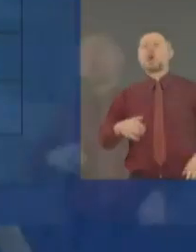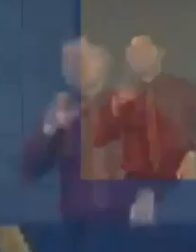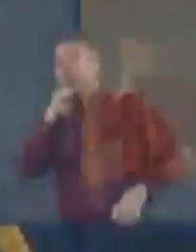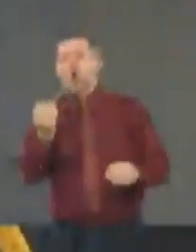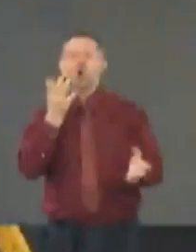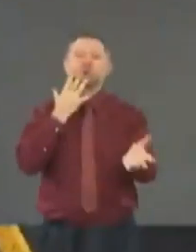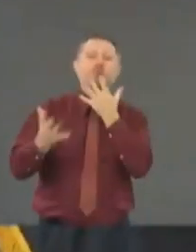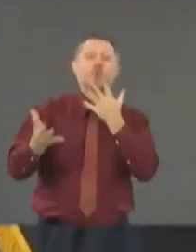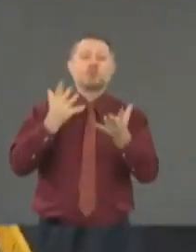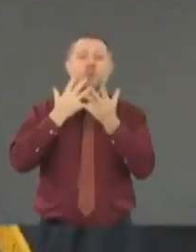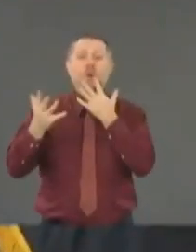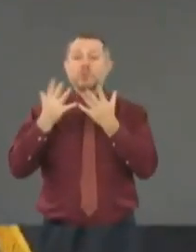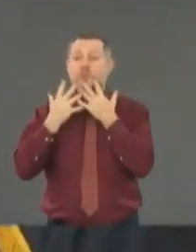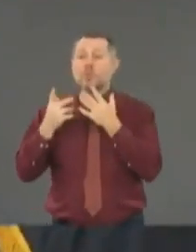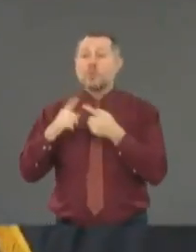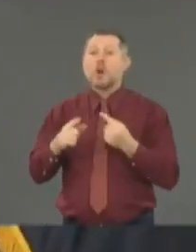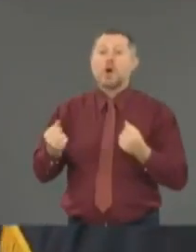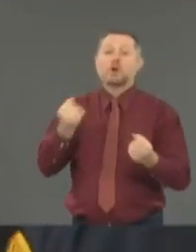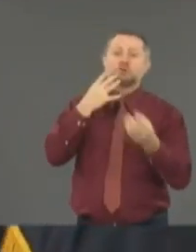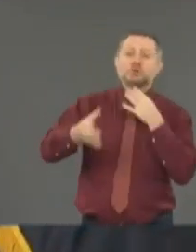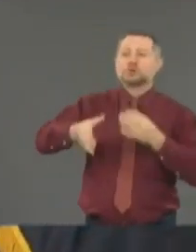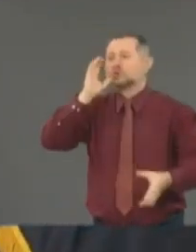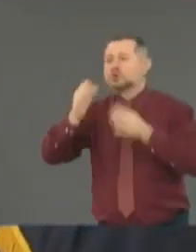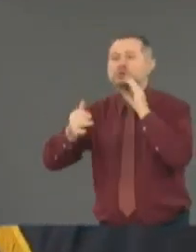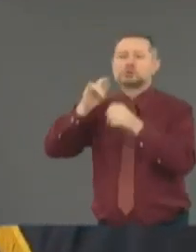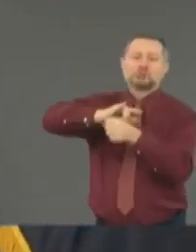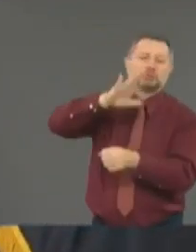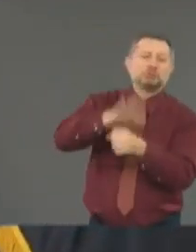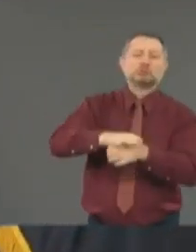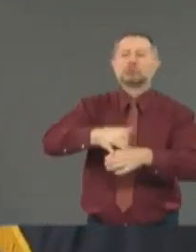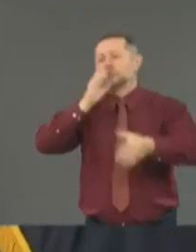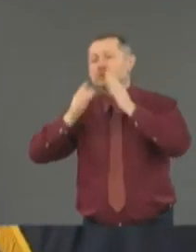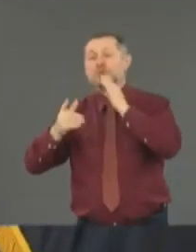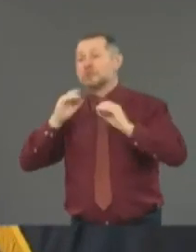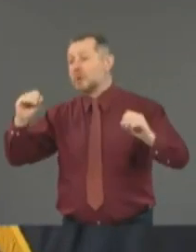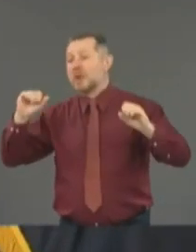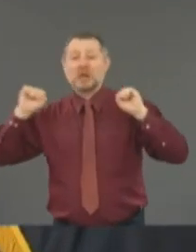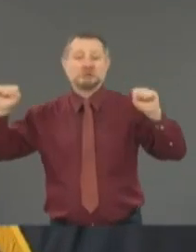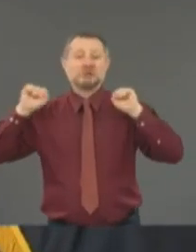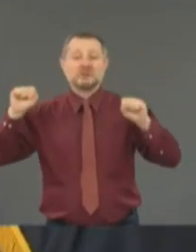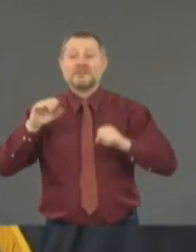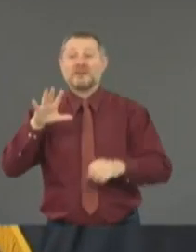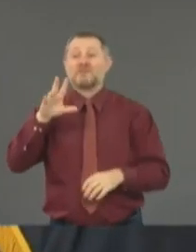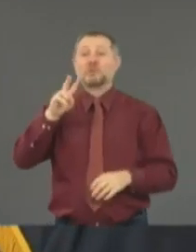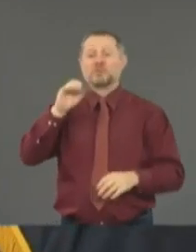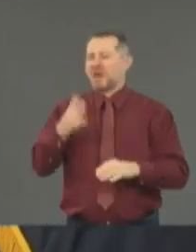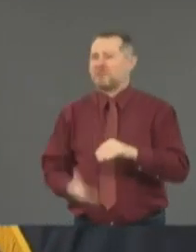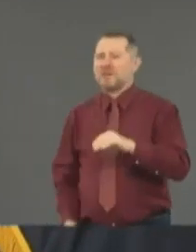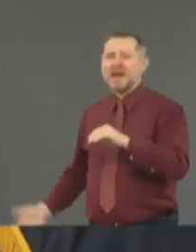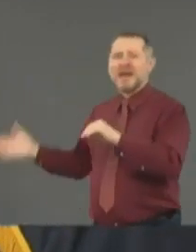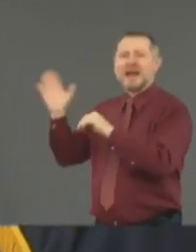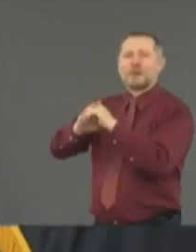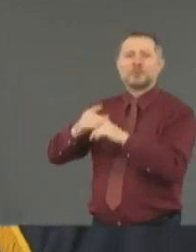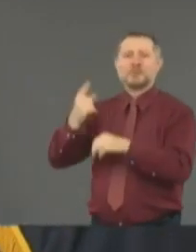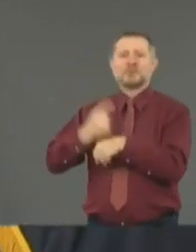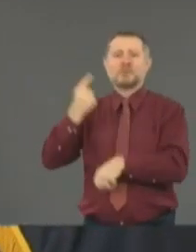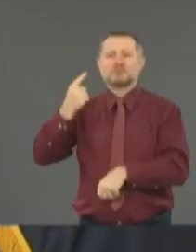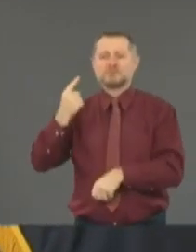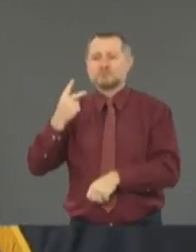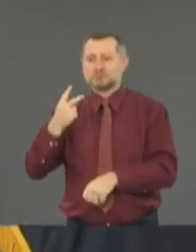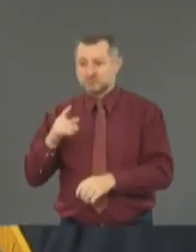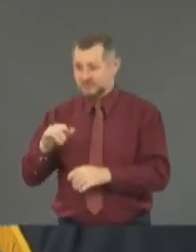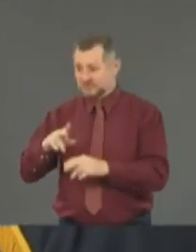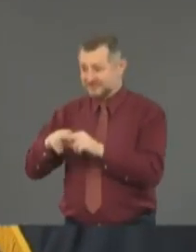-exercise habit. You'll put those five pounds right back on over the next 10 days. It came off. It'll go right back on.